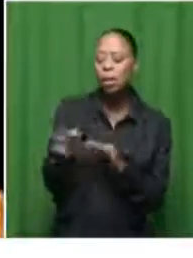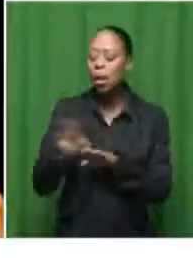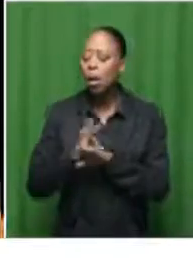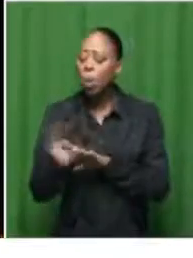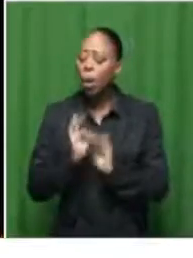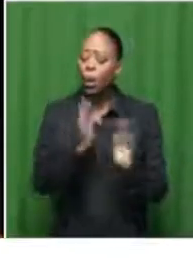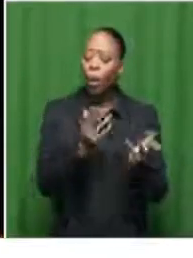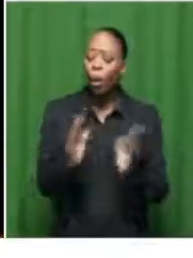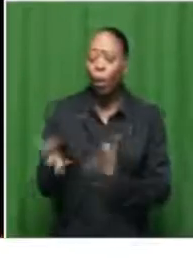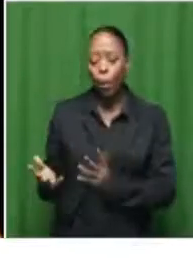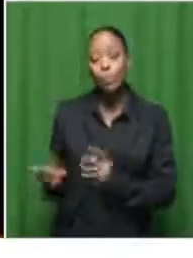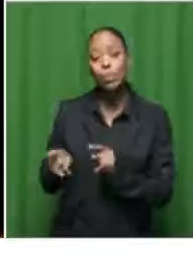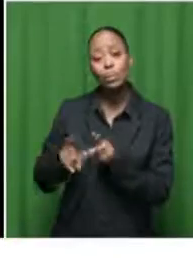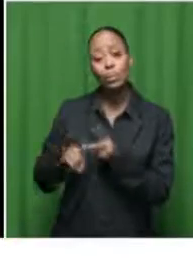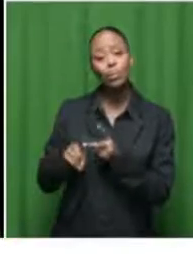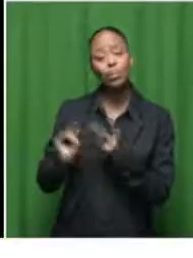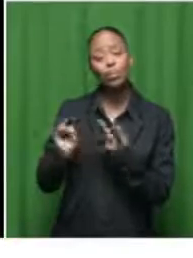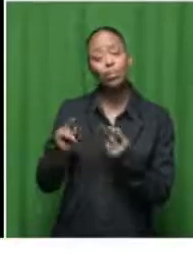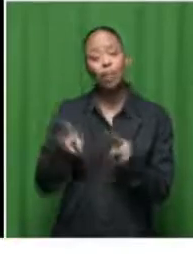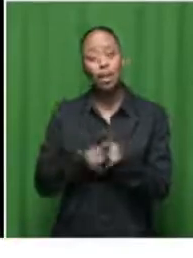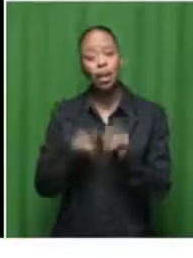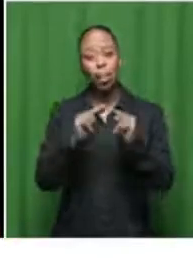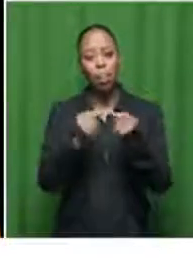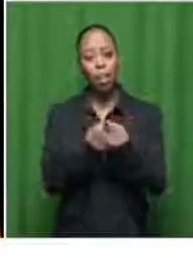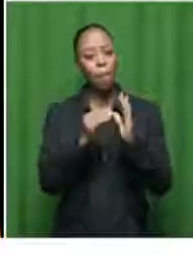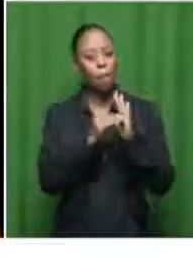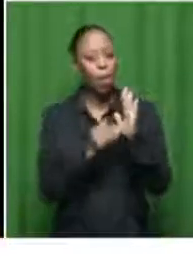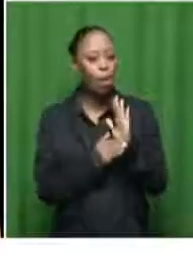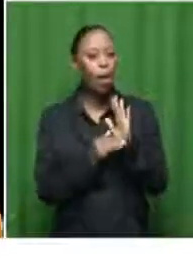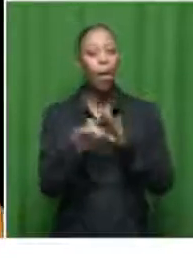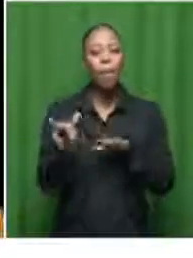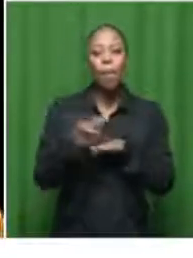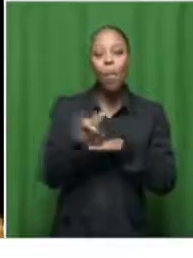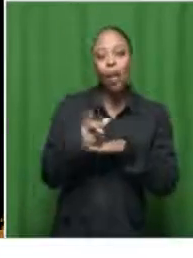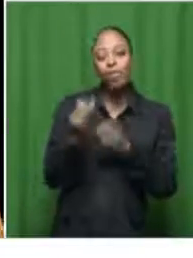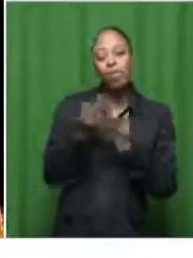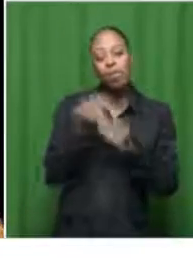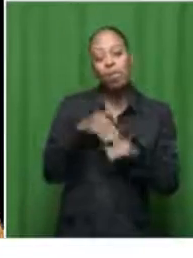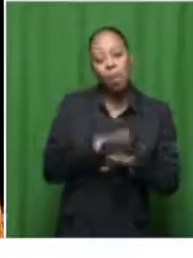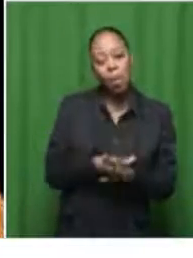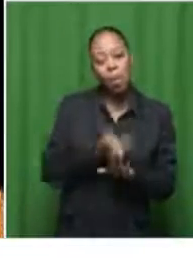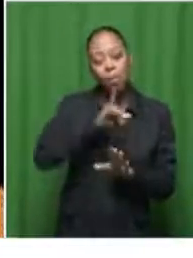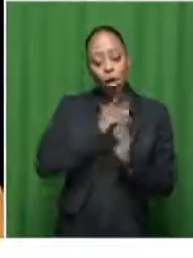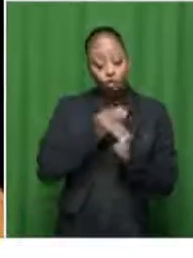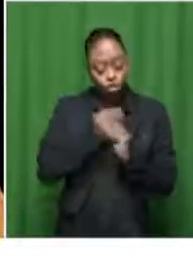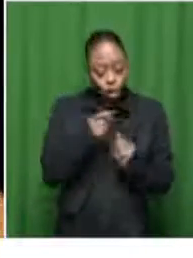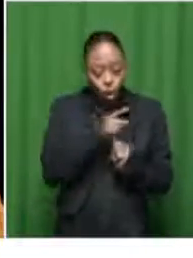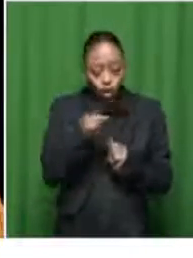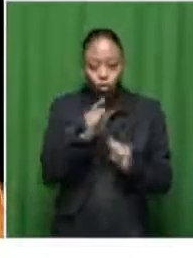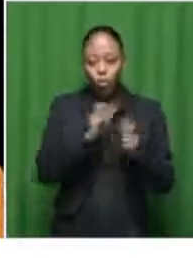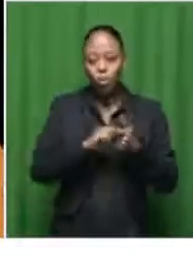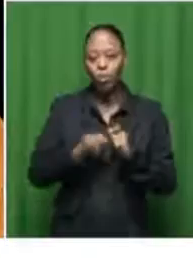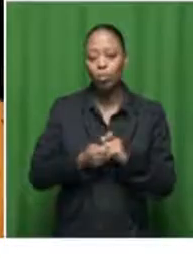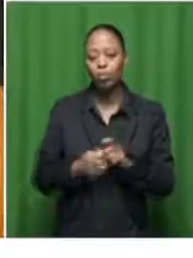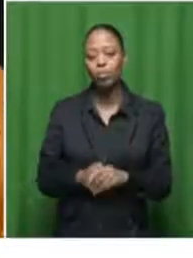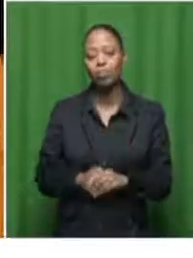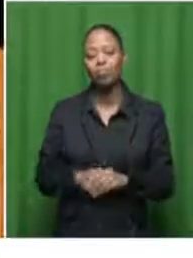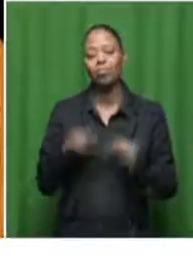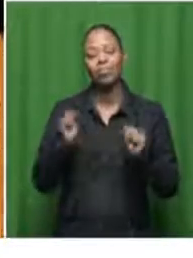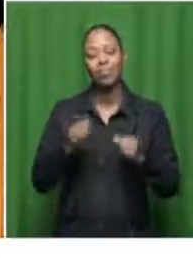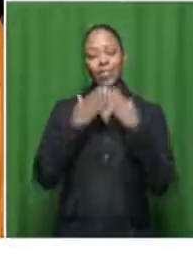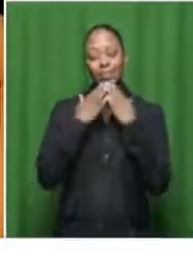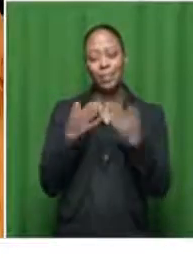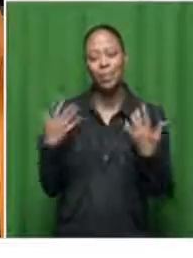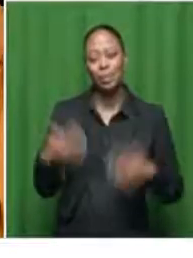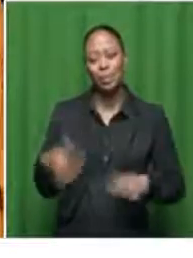and and also let's say the national programs in place to react to this urgent call all right thank you so